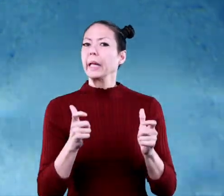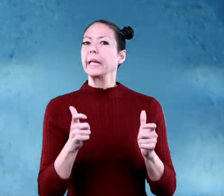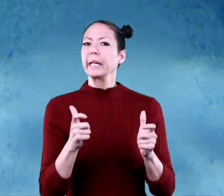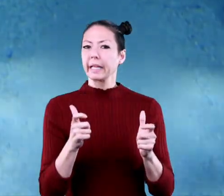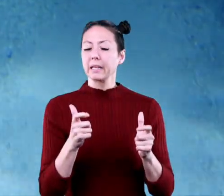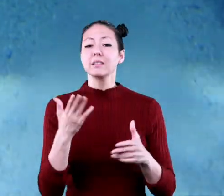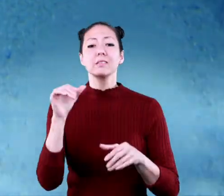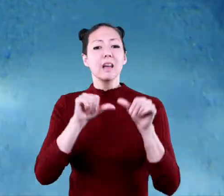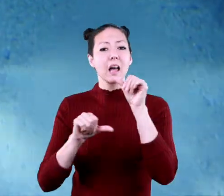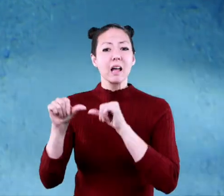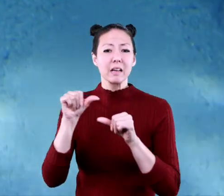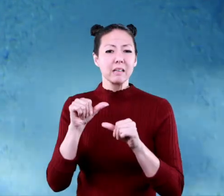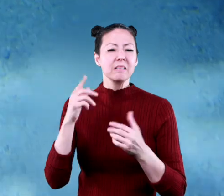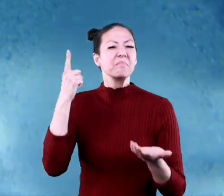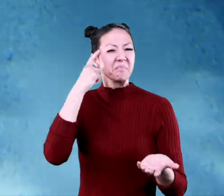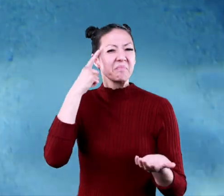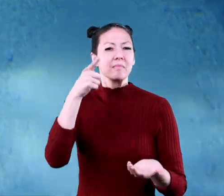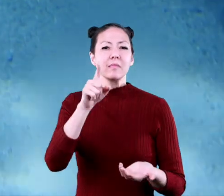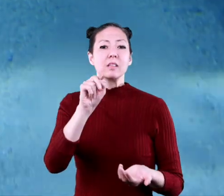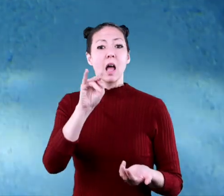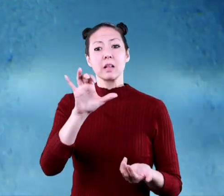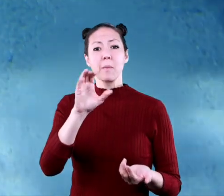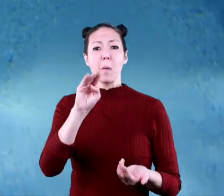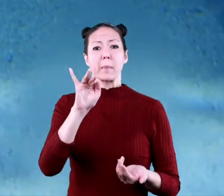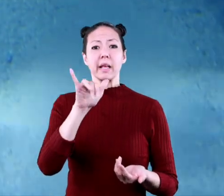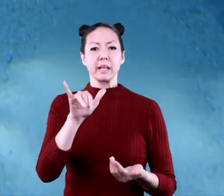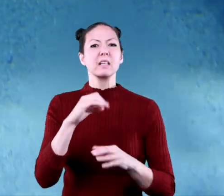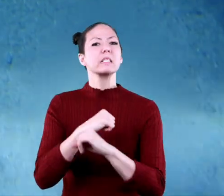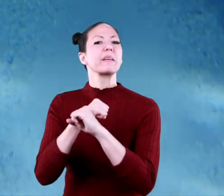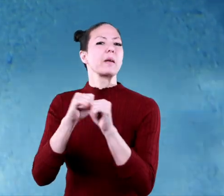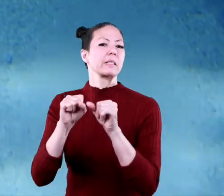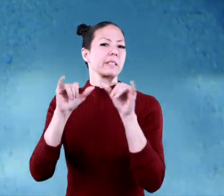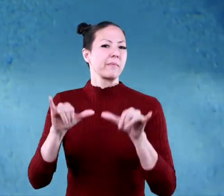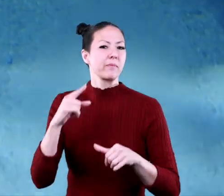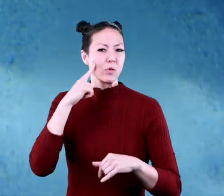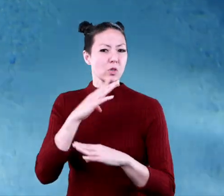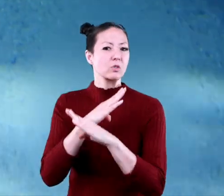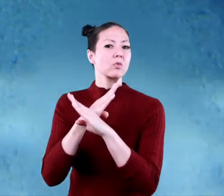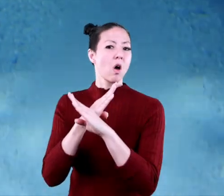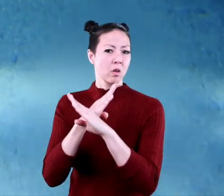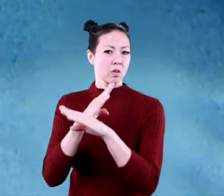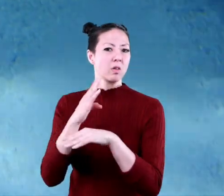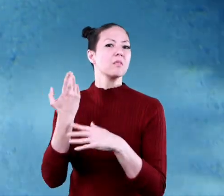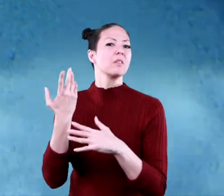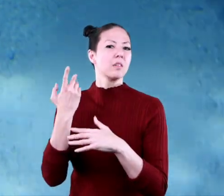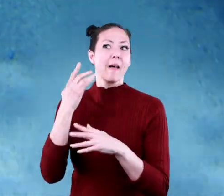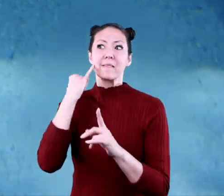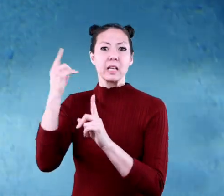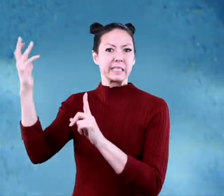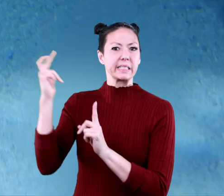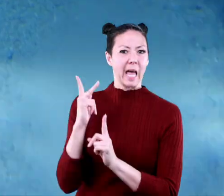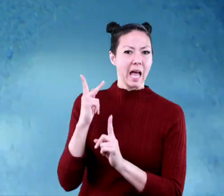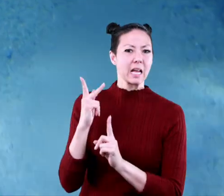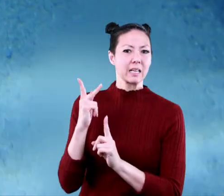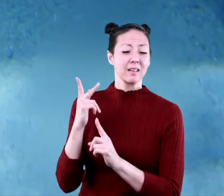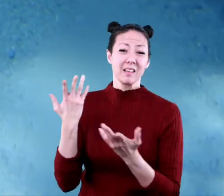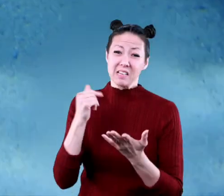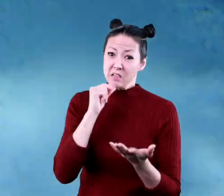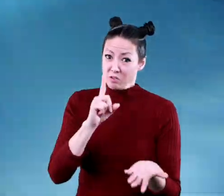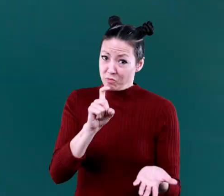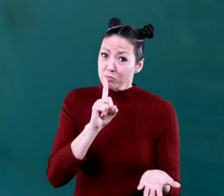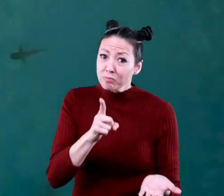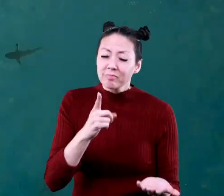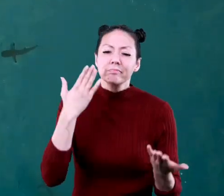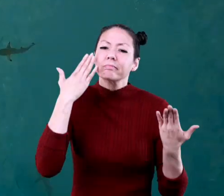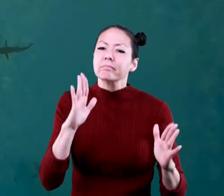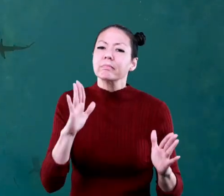Some scientists believe tonic e-mobility is a defense mechanism for sharks in case they are being attacked, but nobody knows for sure.